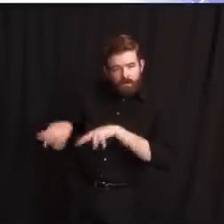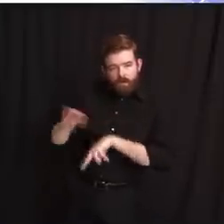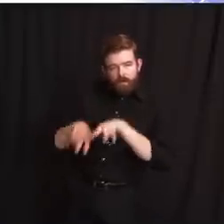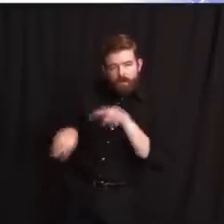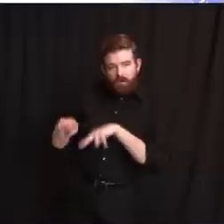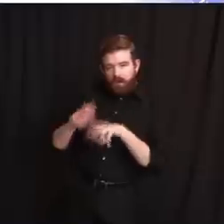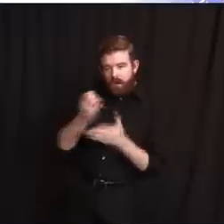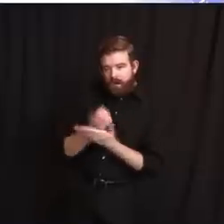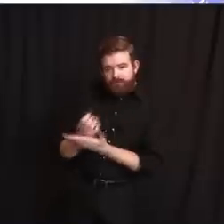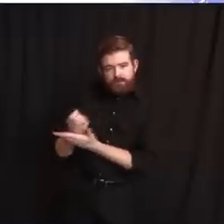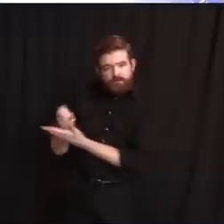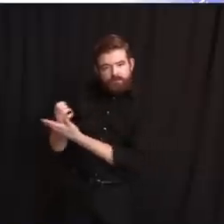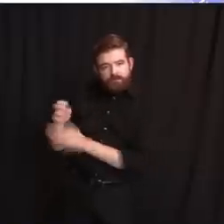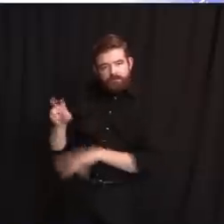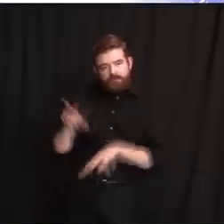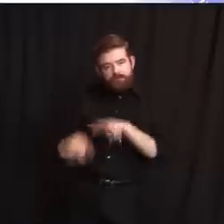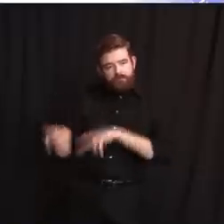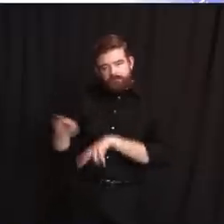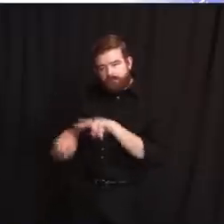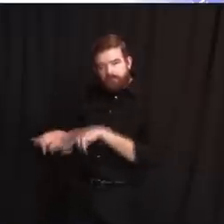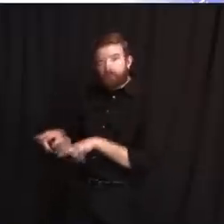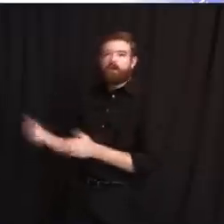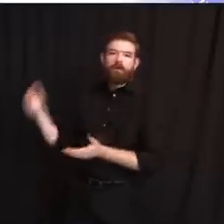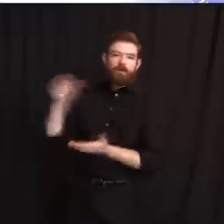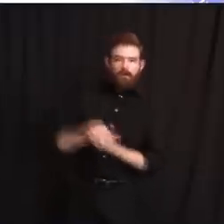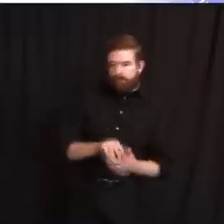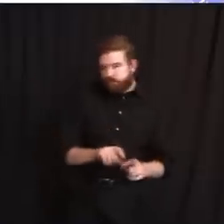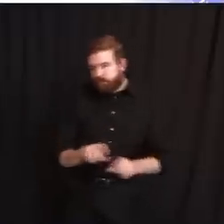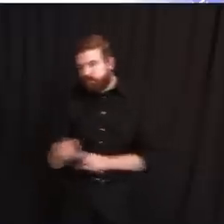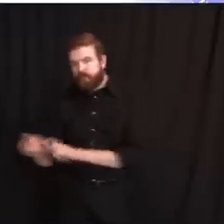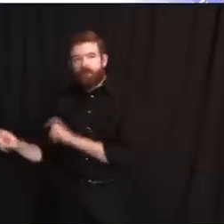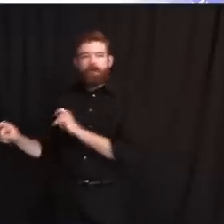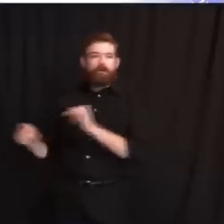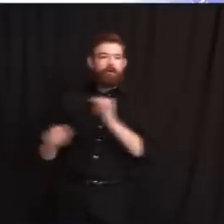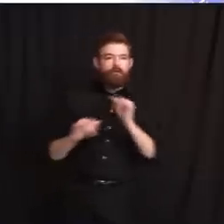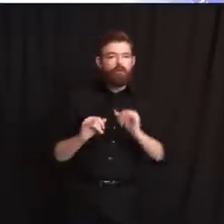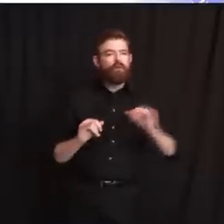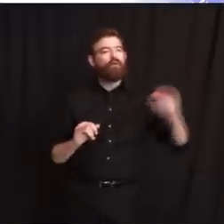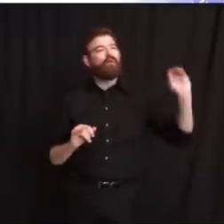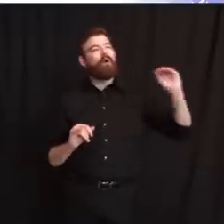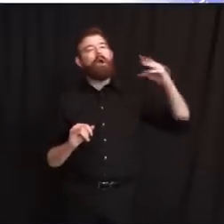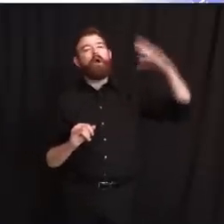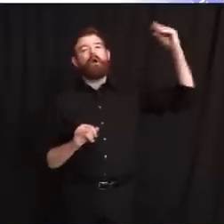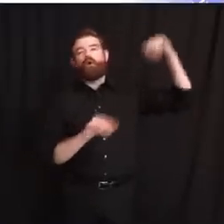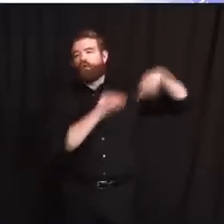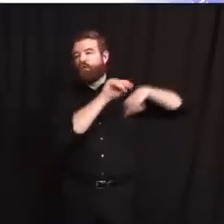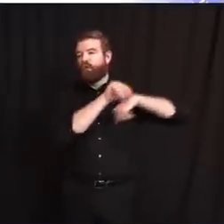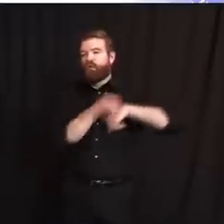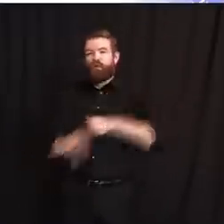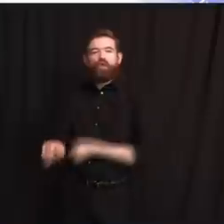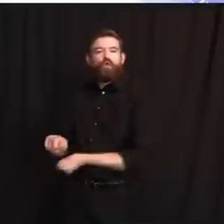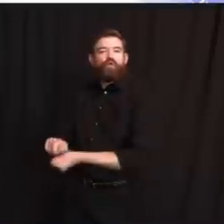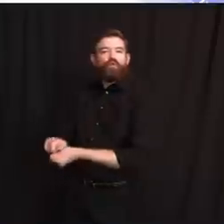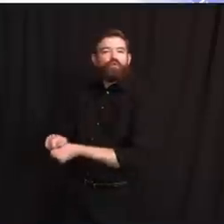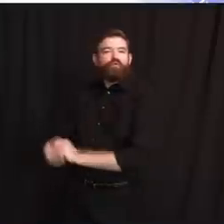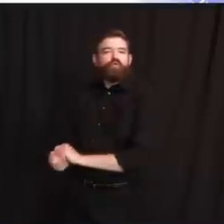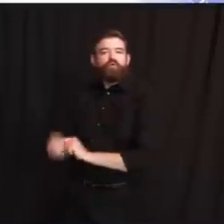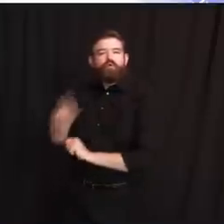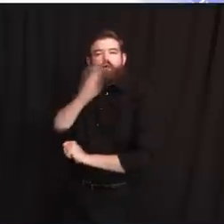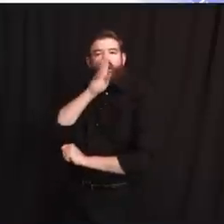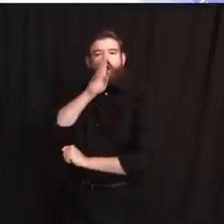any outside interference. And so I know there is a pressure to release videos or things of that nature or give more information,